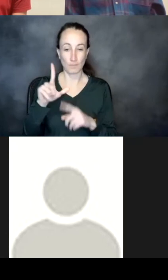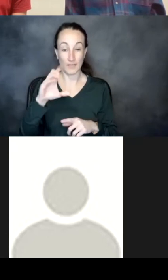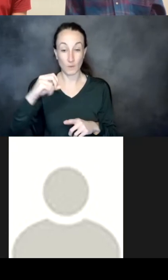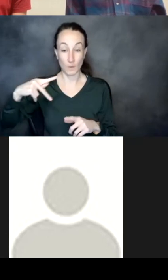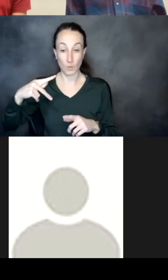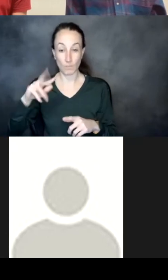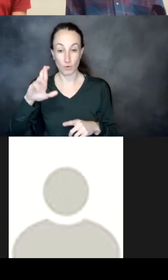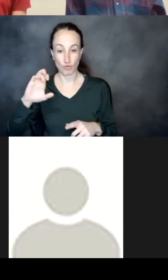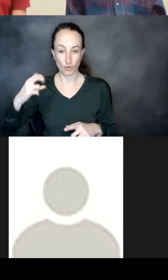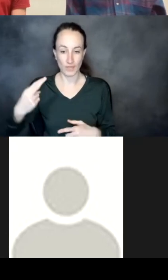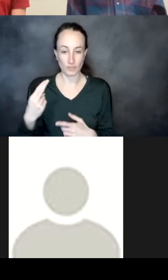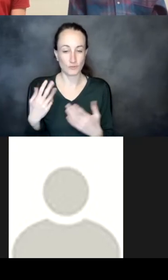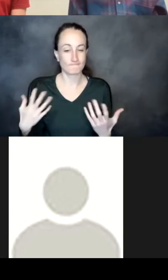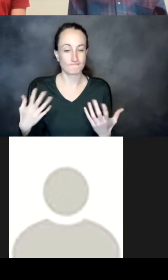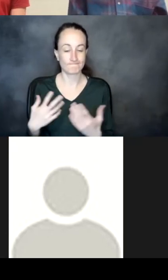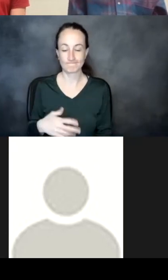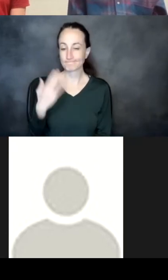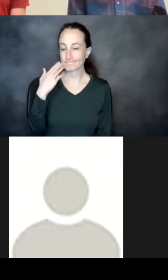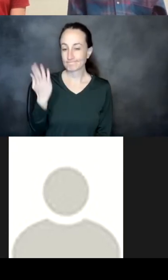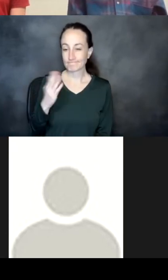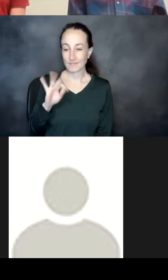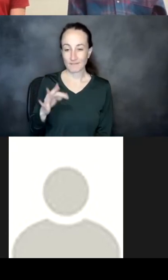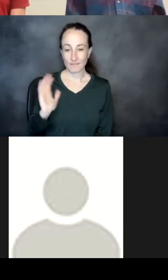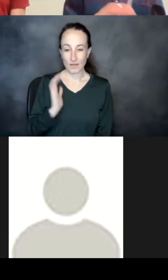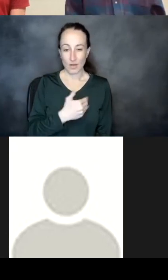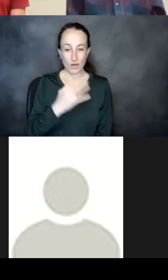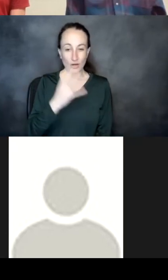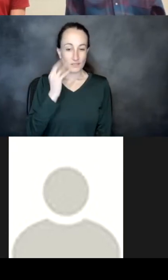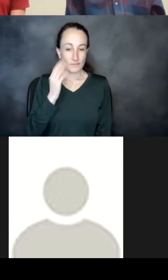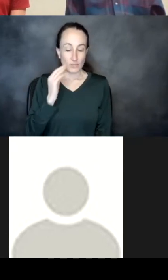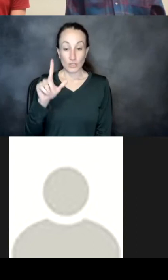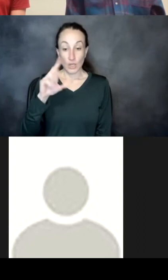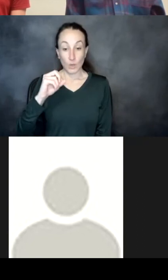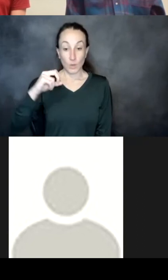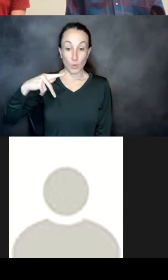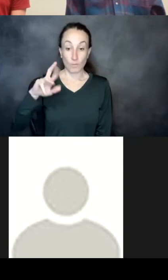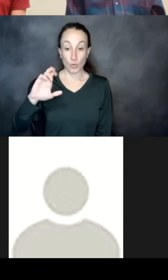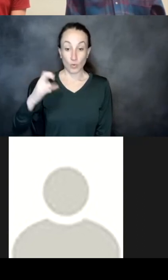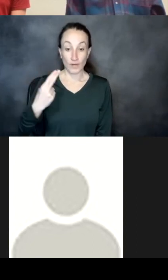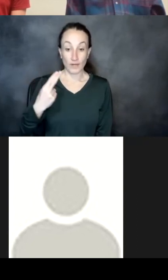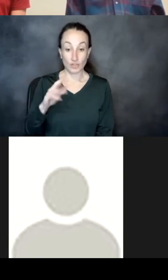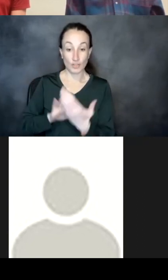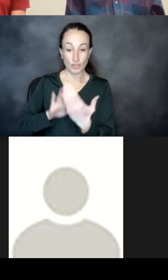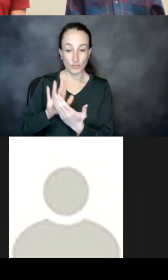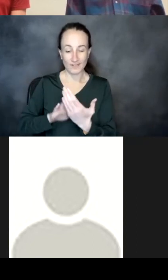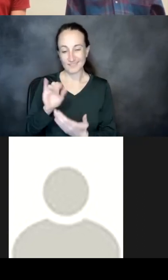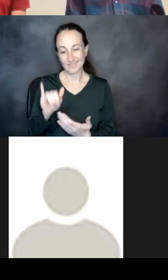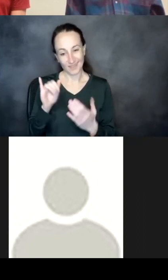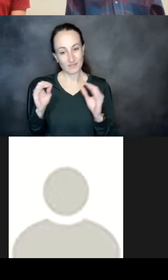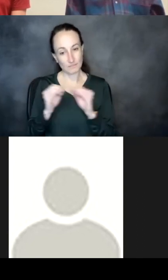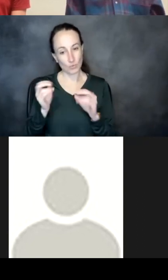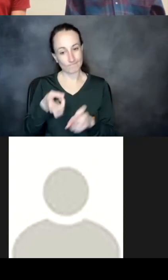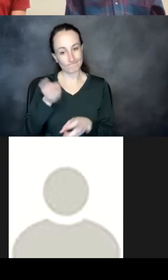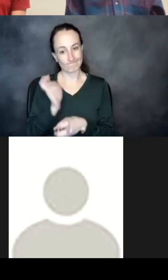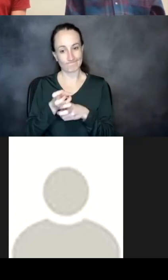at least in our experience we've attempted any really like loop rich interfaces but that is certainly like a really difficult